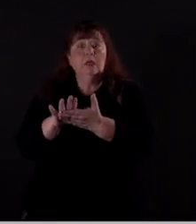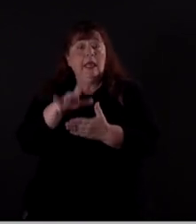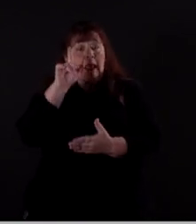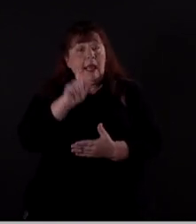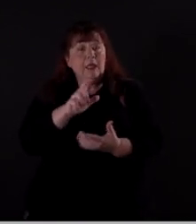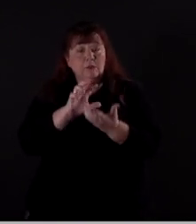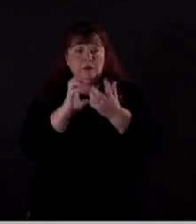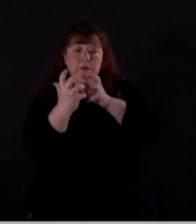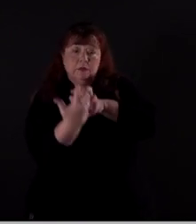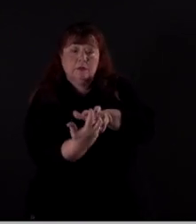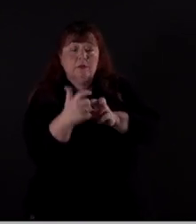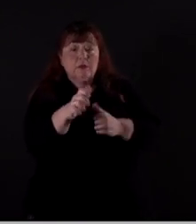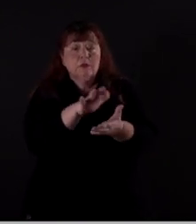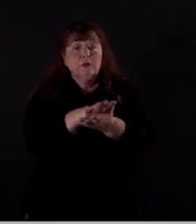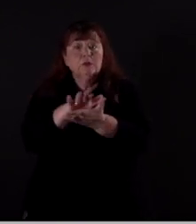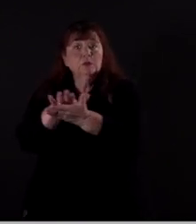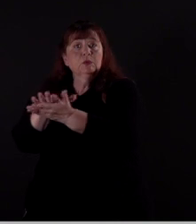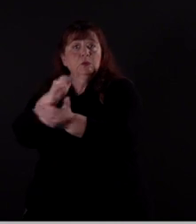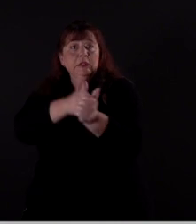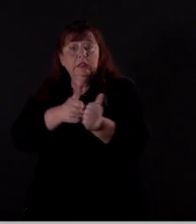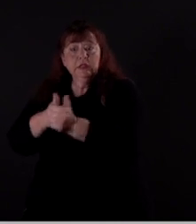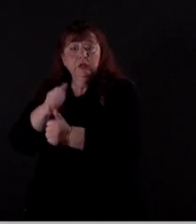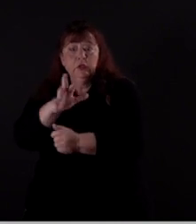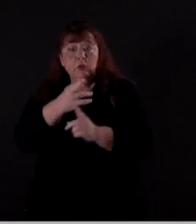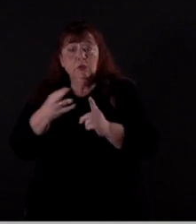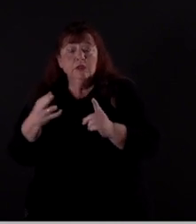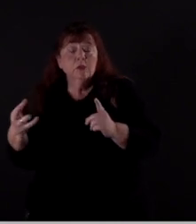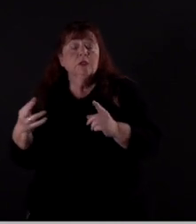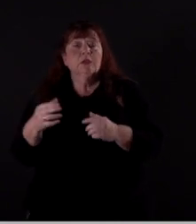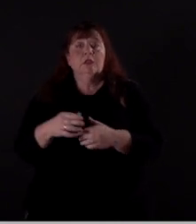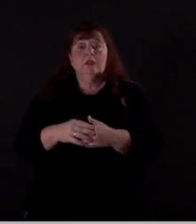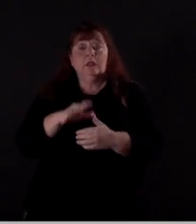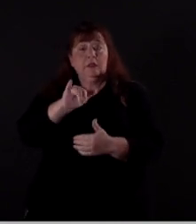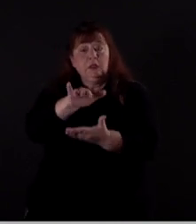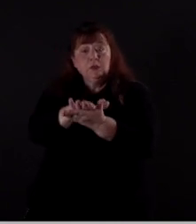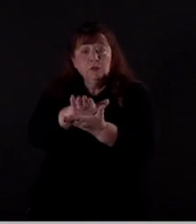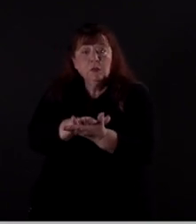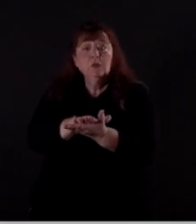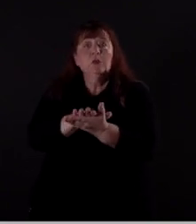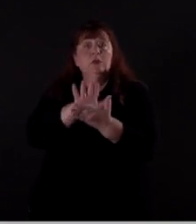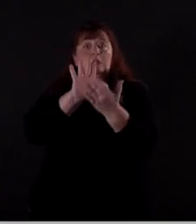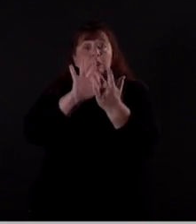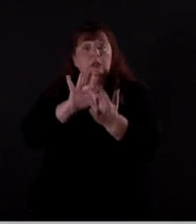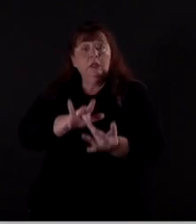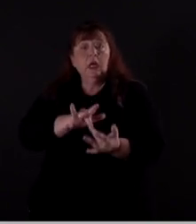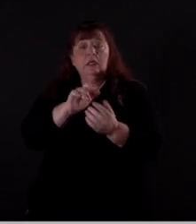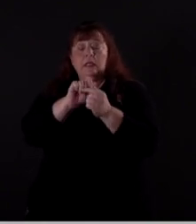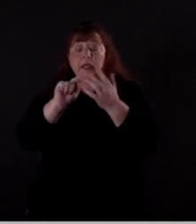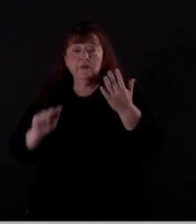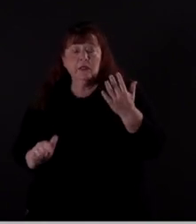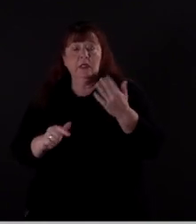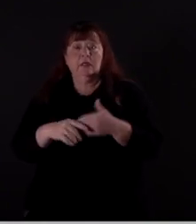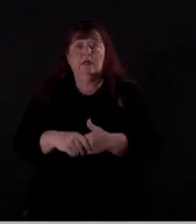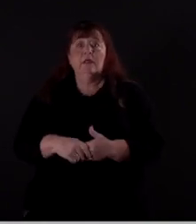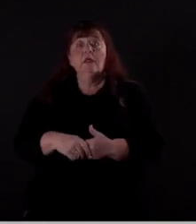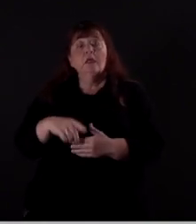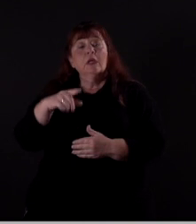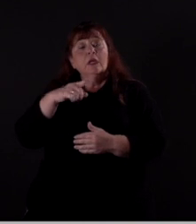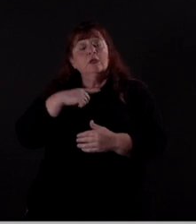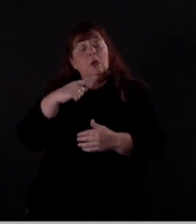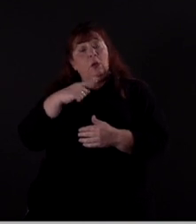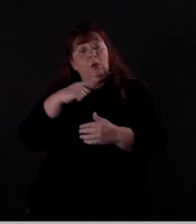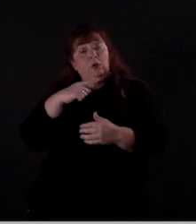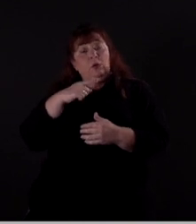to be adapted to that school's resources, that school's context, and so on. And so it outlines